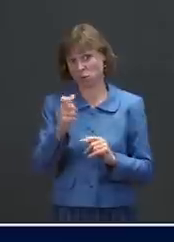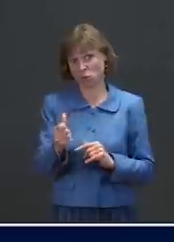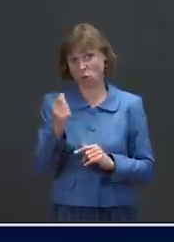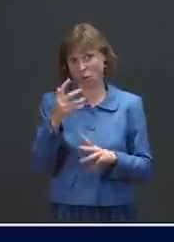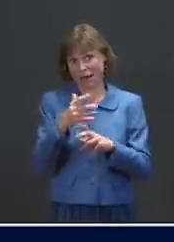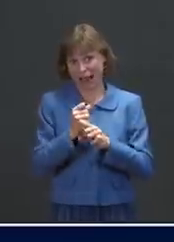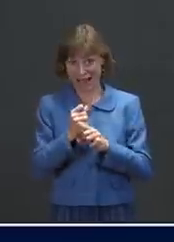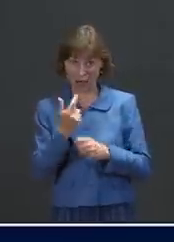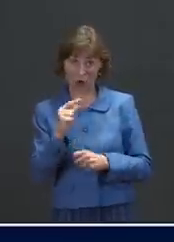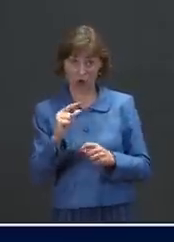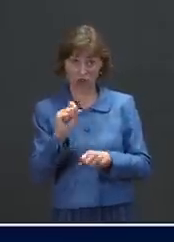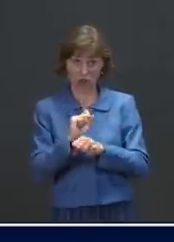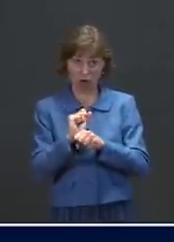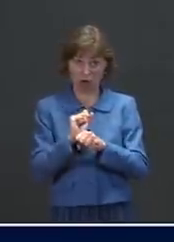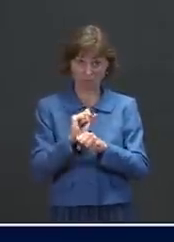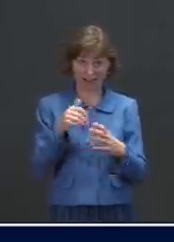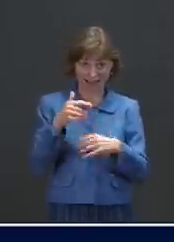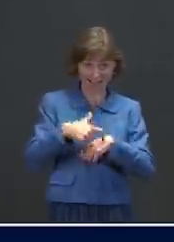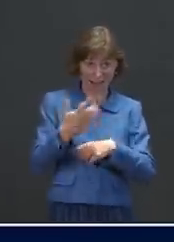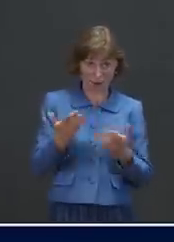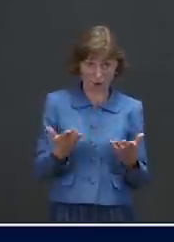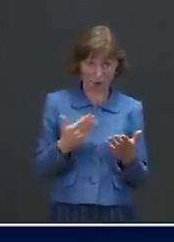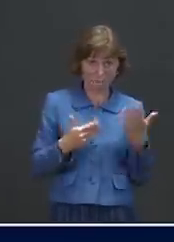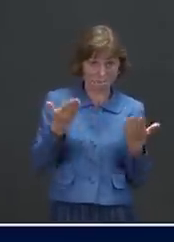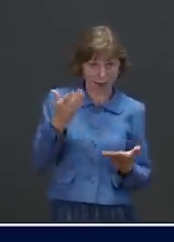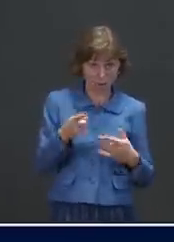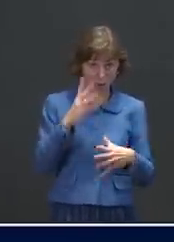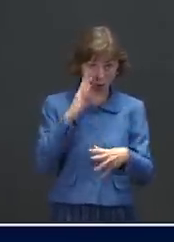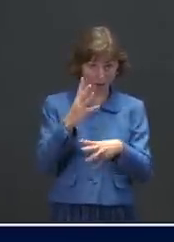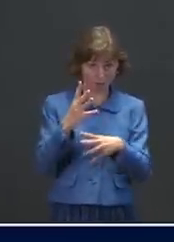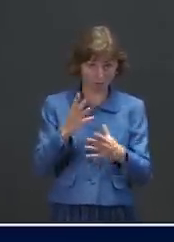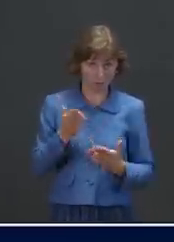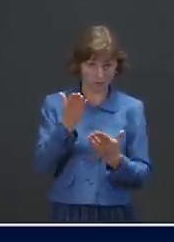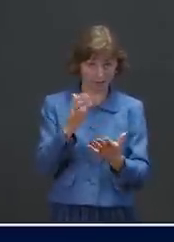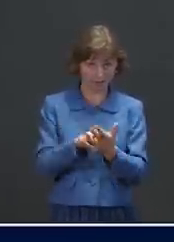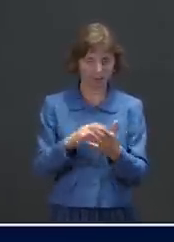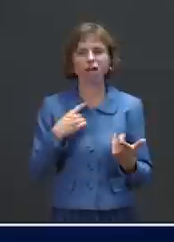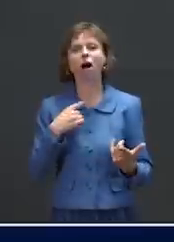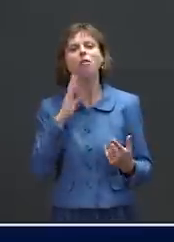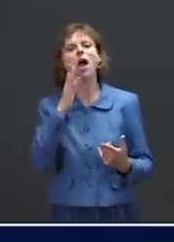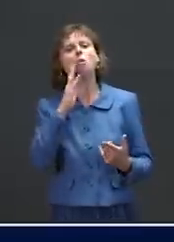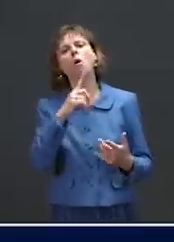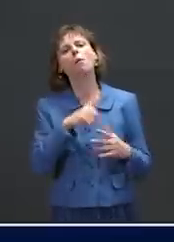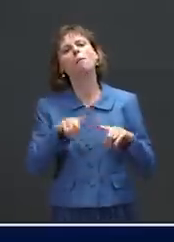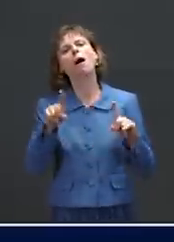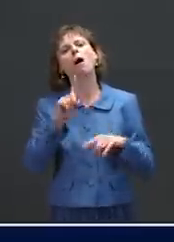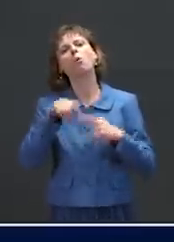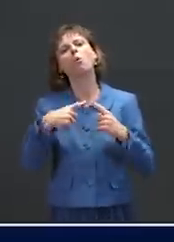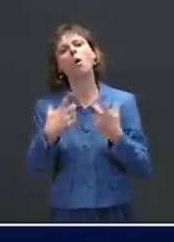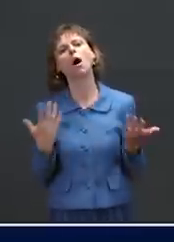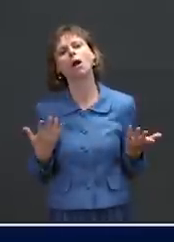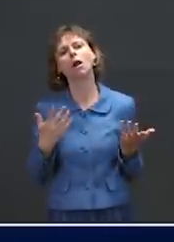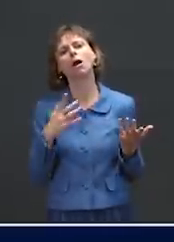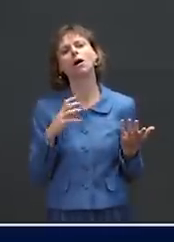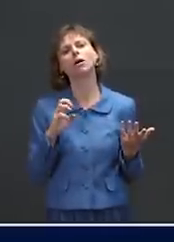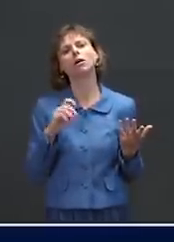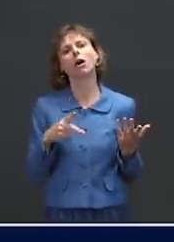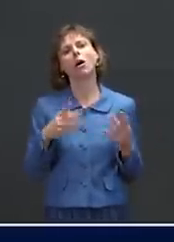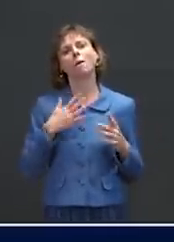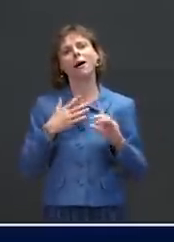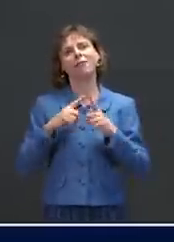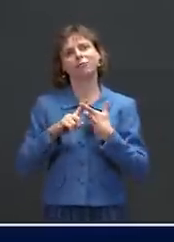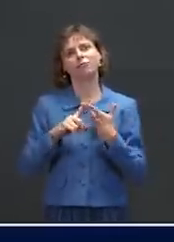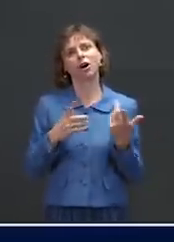time you're here, you can present that. but you said that they would be getting green jobs. So I'm just asking when that happened. Richard Trumka, who is a friend, longtime